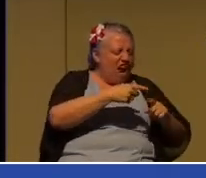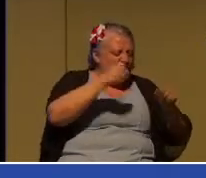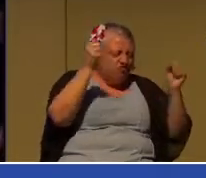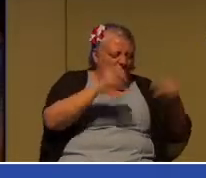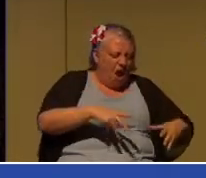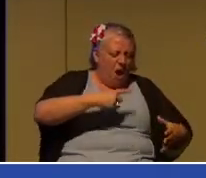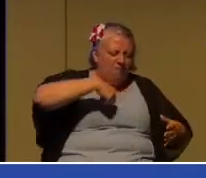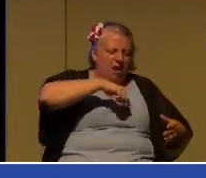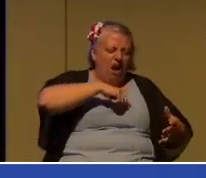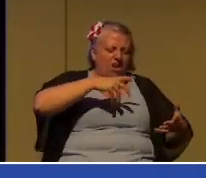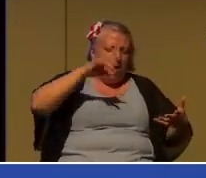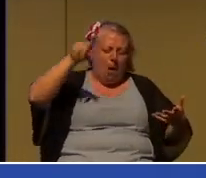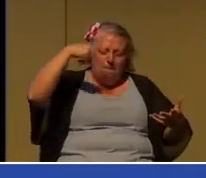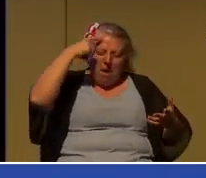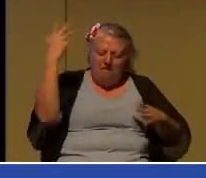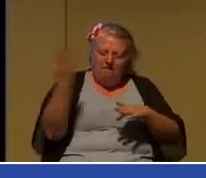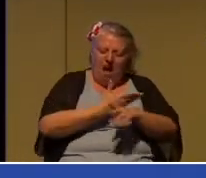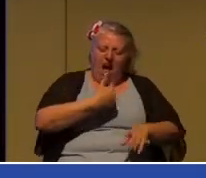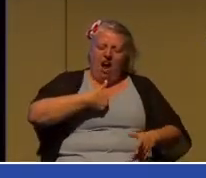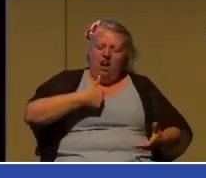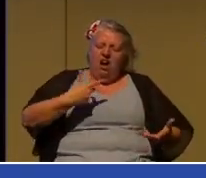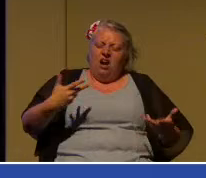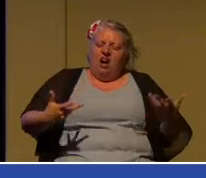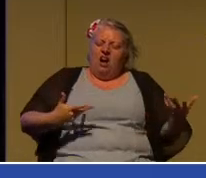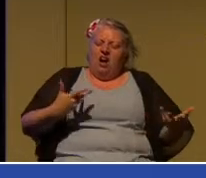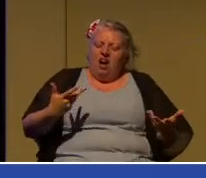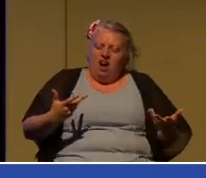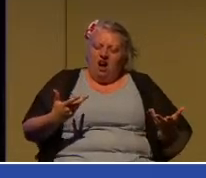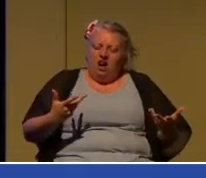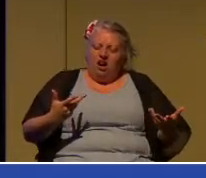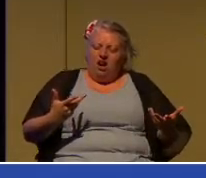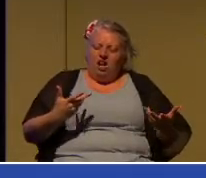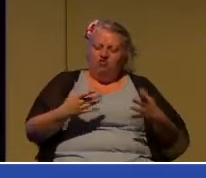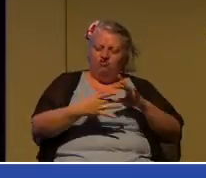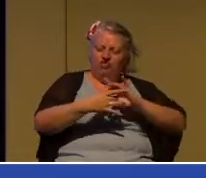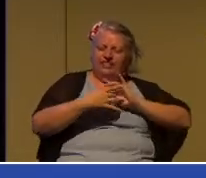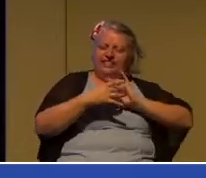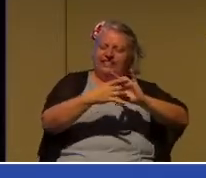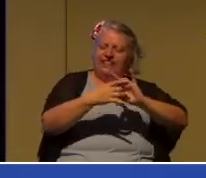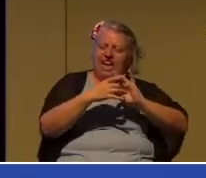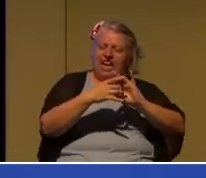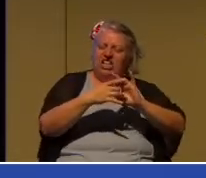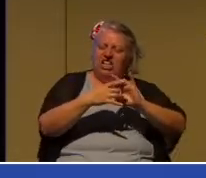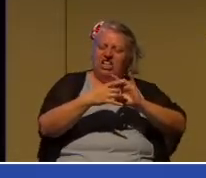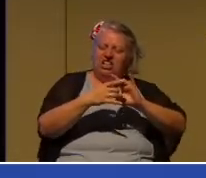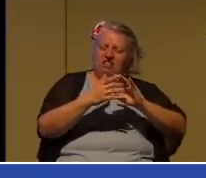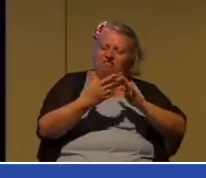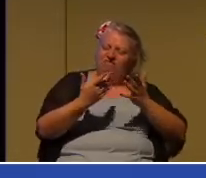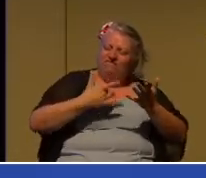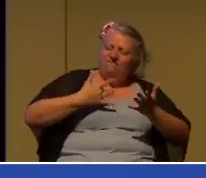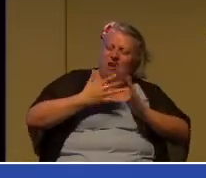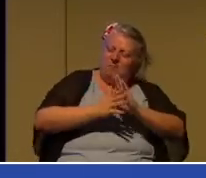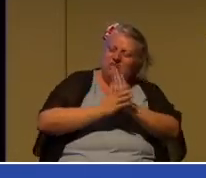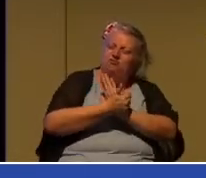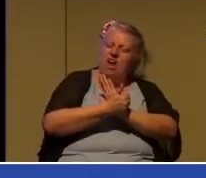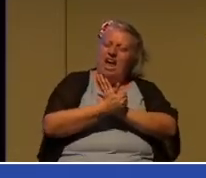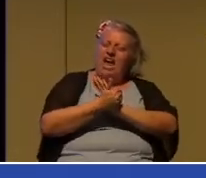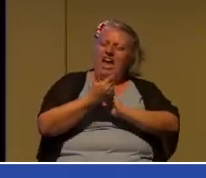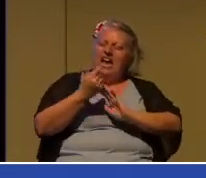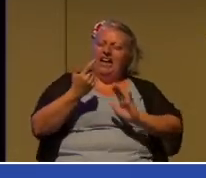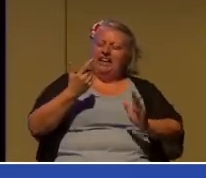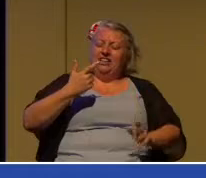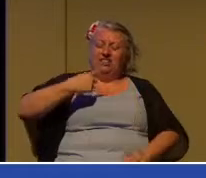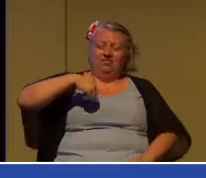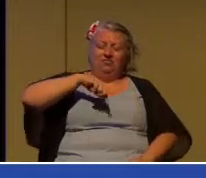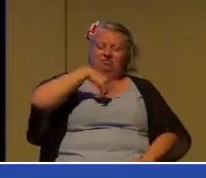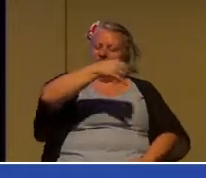the bosses that have fired us and the relationships that have betrayed us. And we burn bridges. And